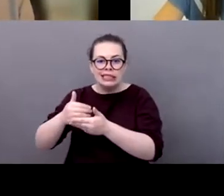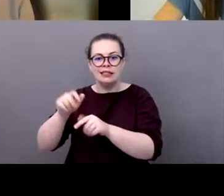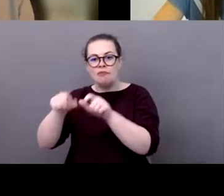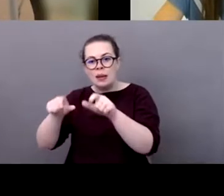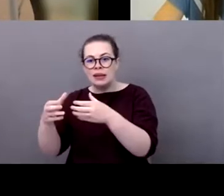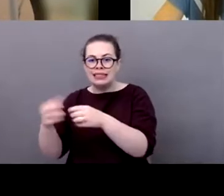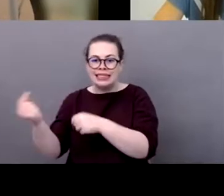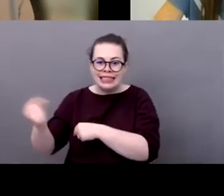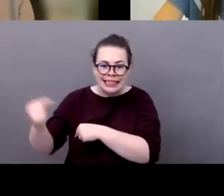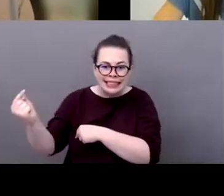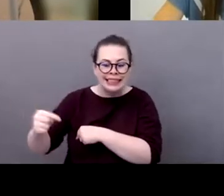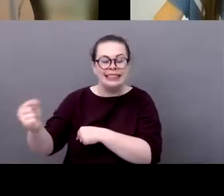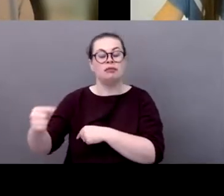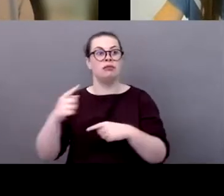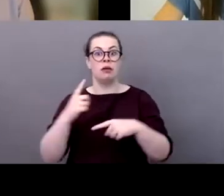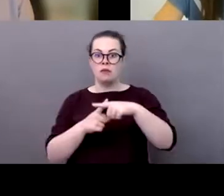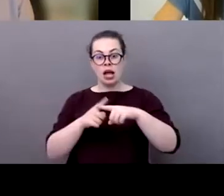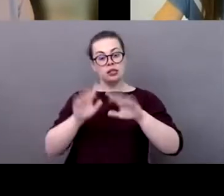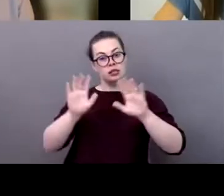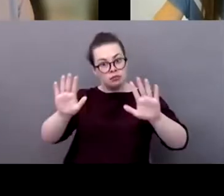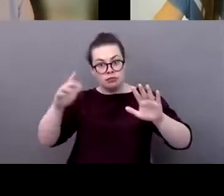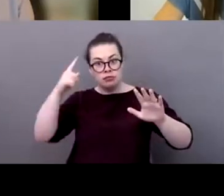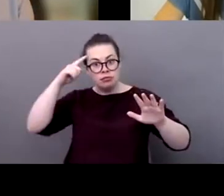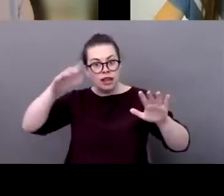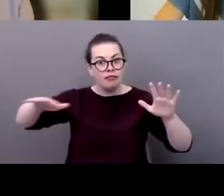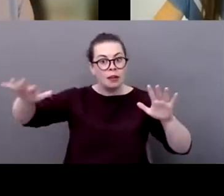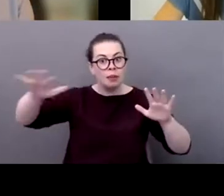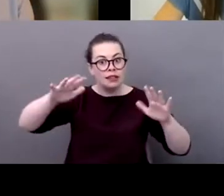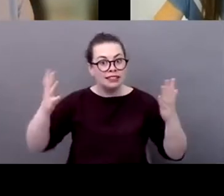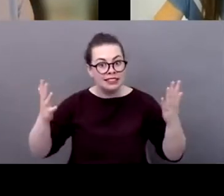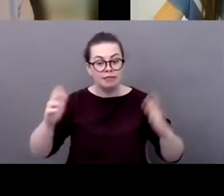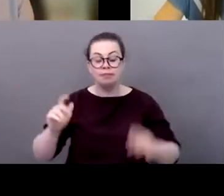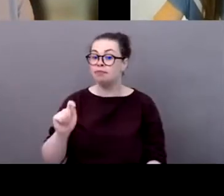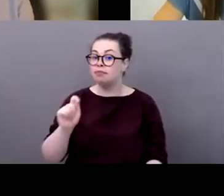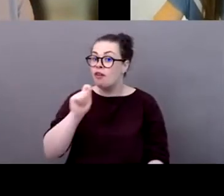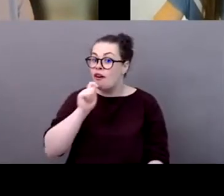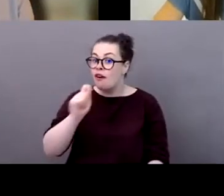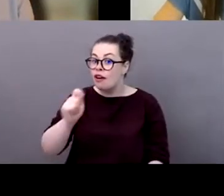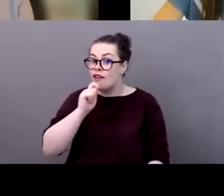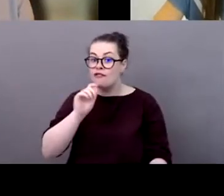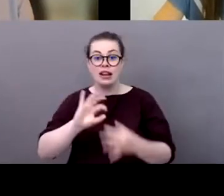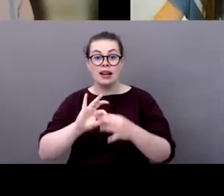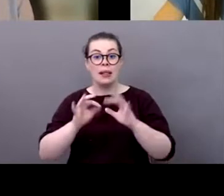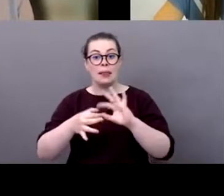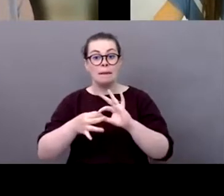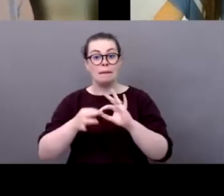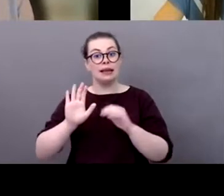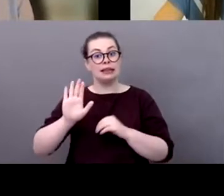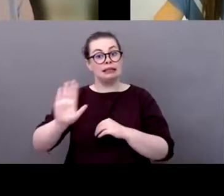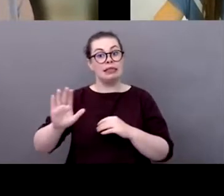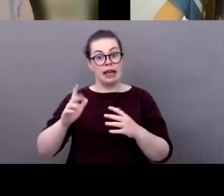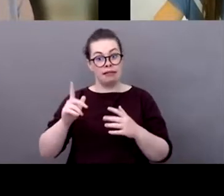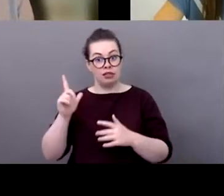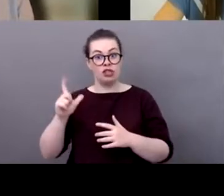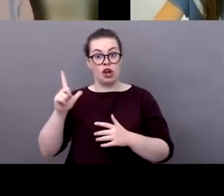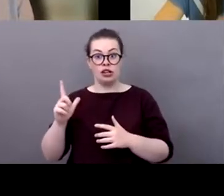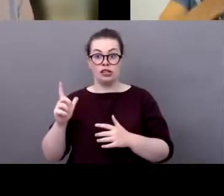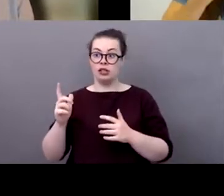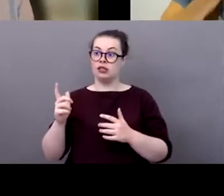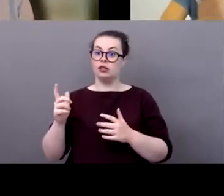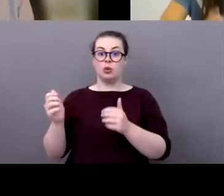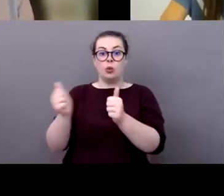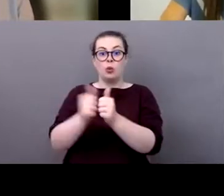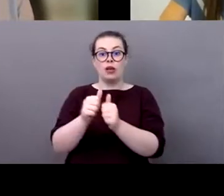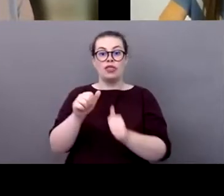olympic events um and the hungarian olympic committee for example has started working with the uh organizing committee of the euro